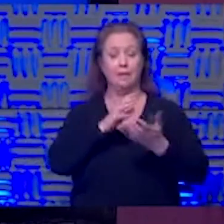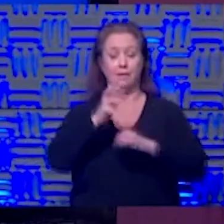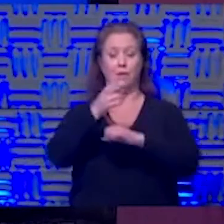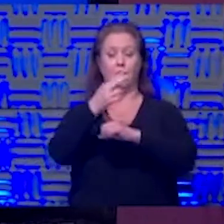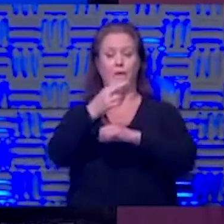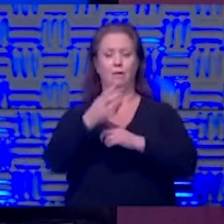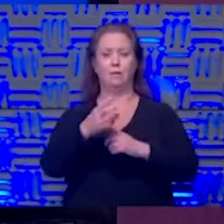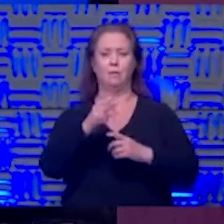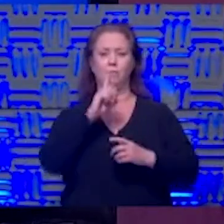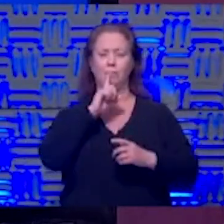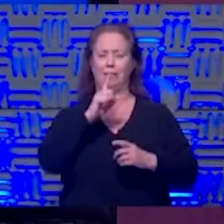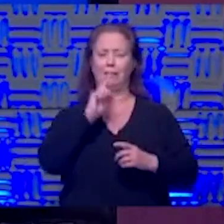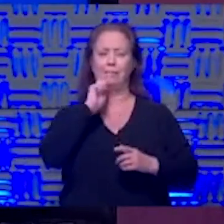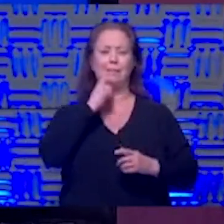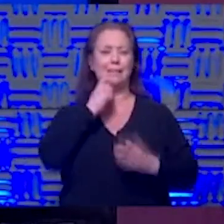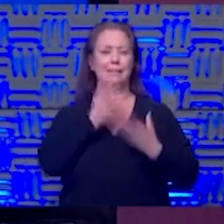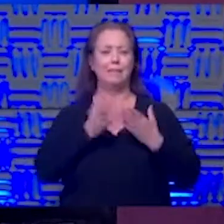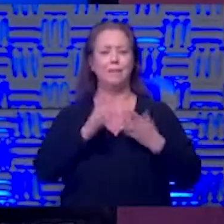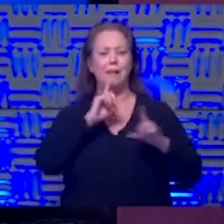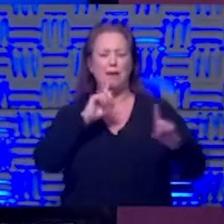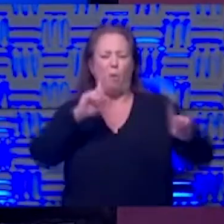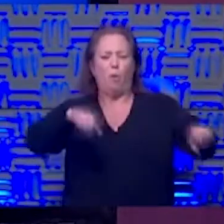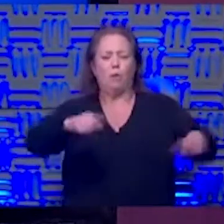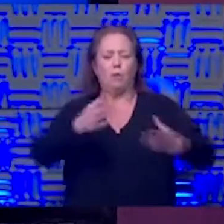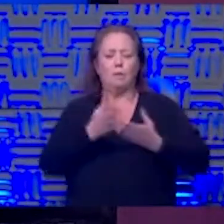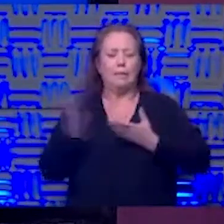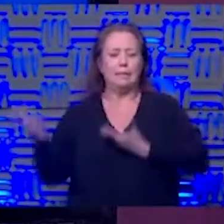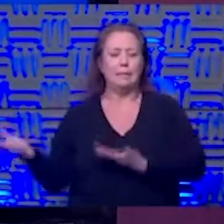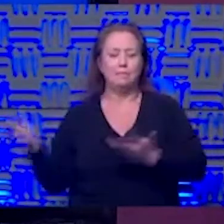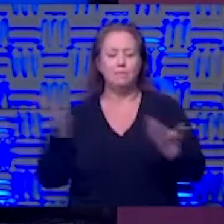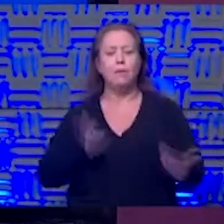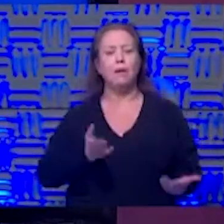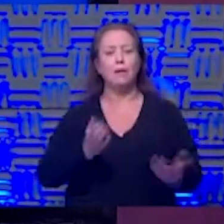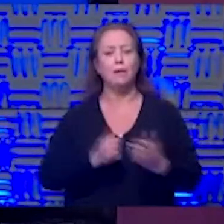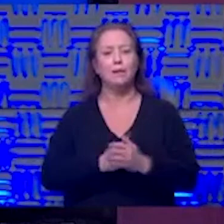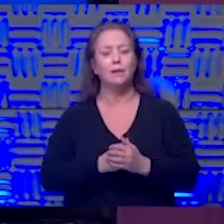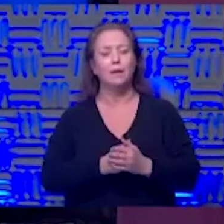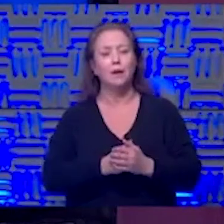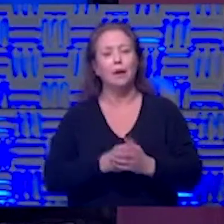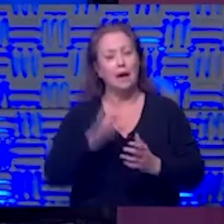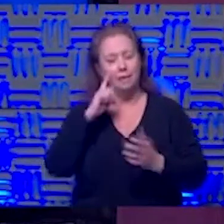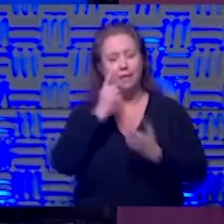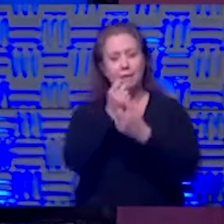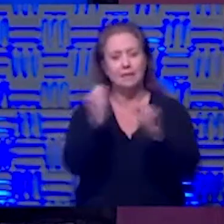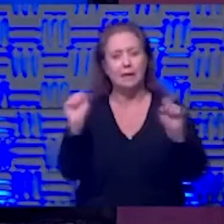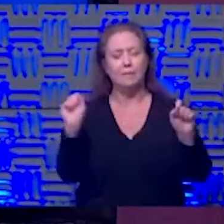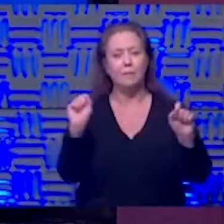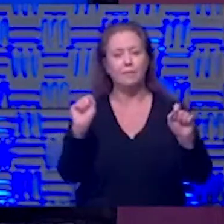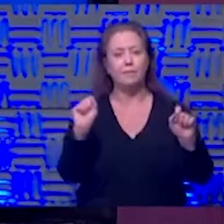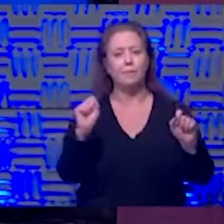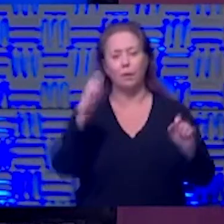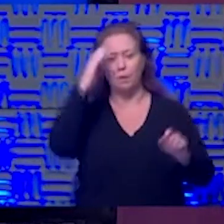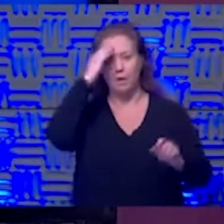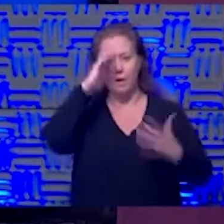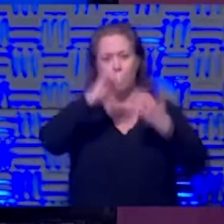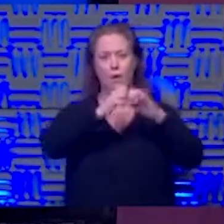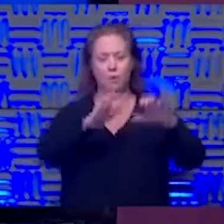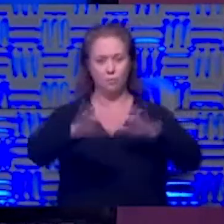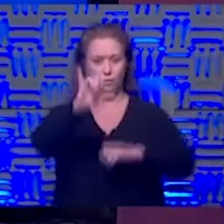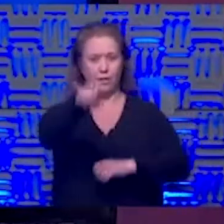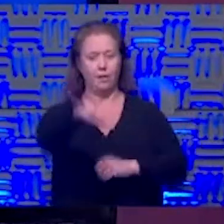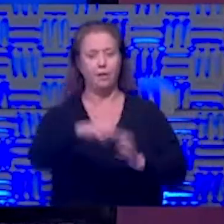and again you can do really cool stuff and we may order out a few things and bring it in um i think it'll be safe yeah and i think we know how to do that